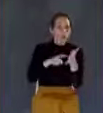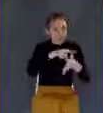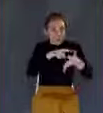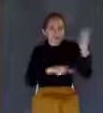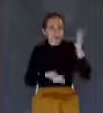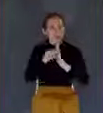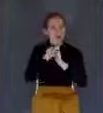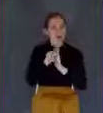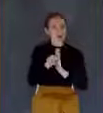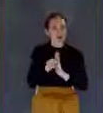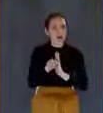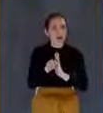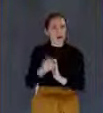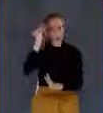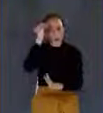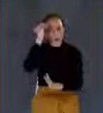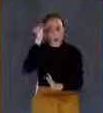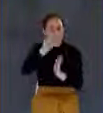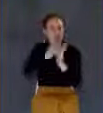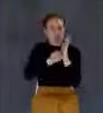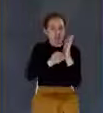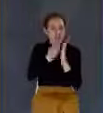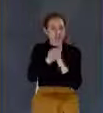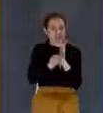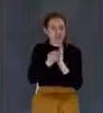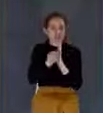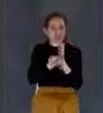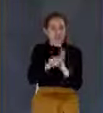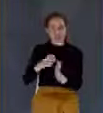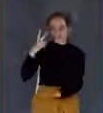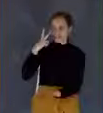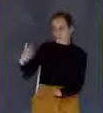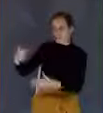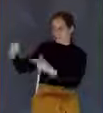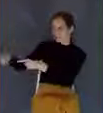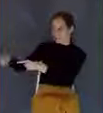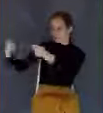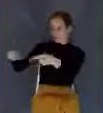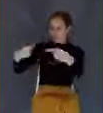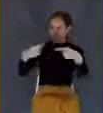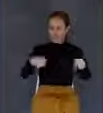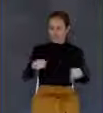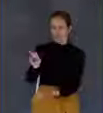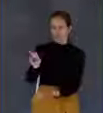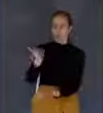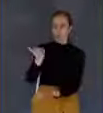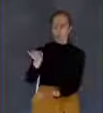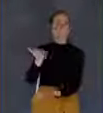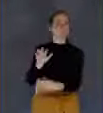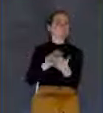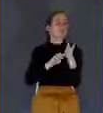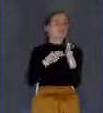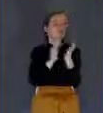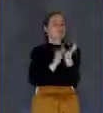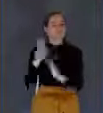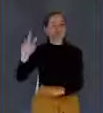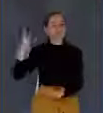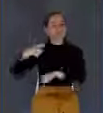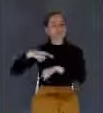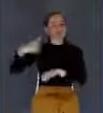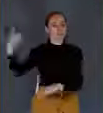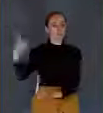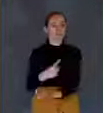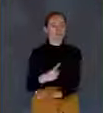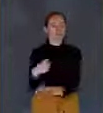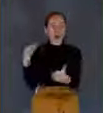and when you see the signs, you know that the coming is very close. It's right at the door,